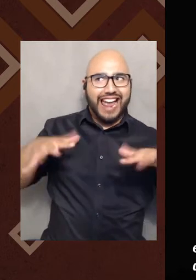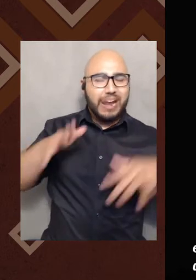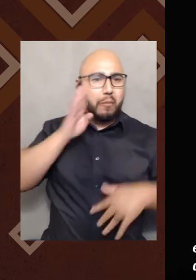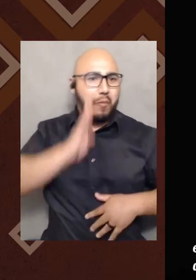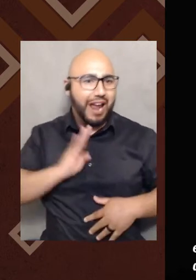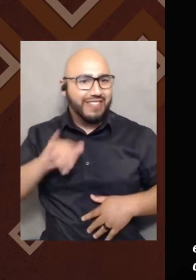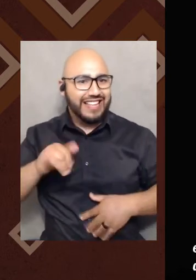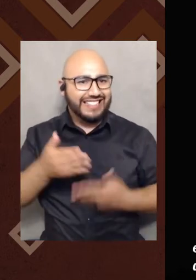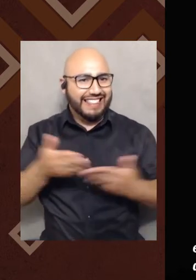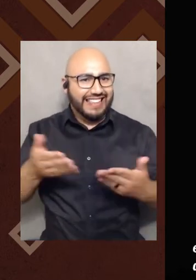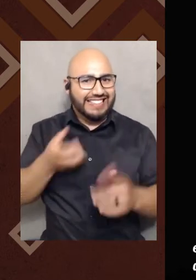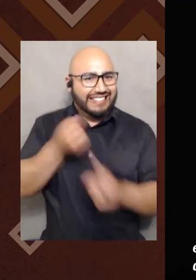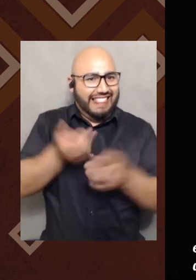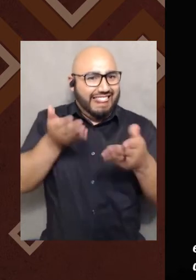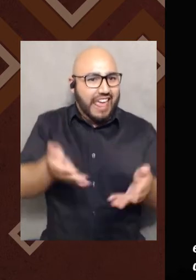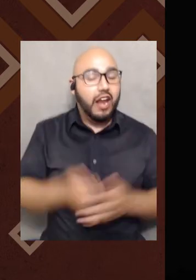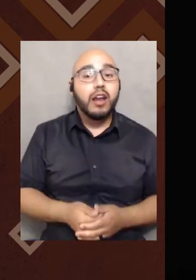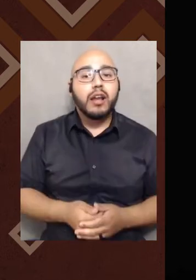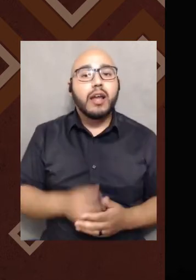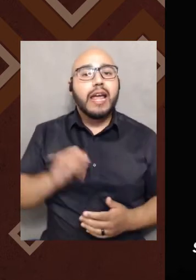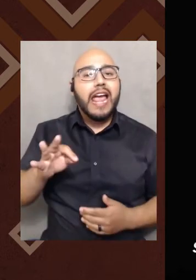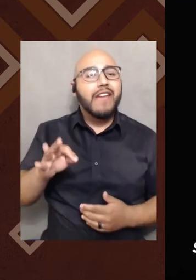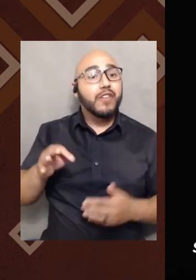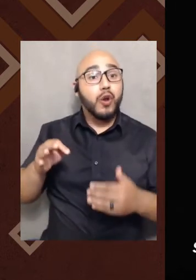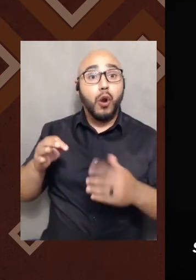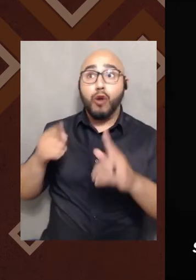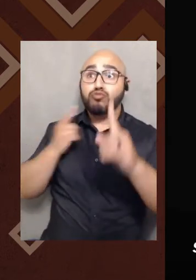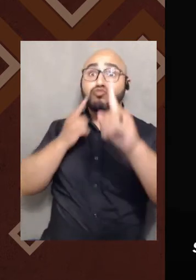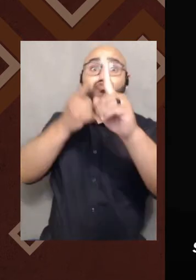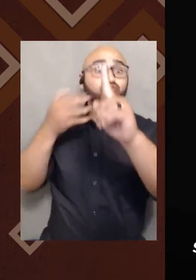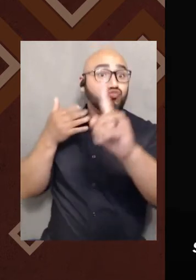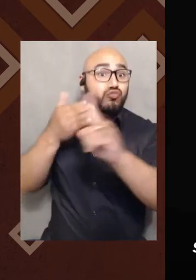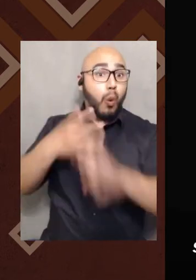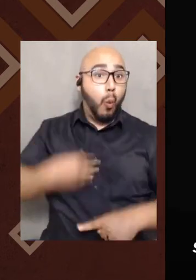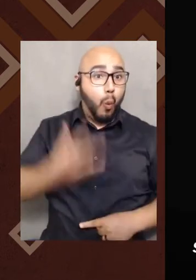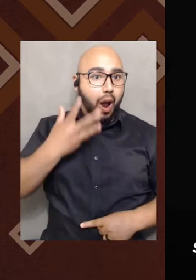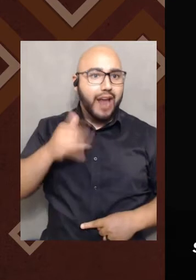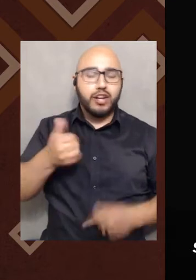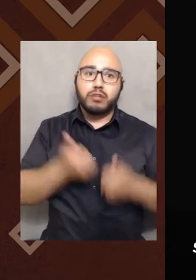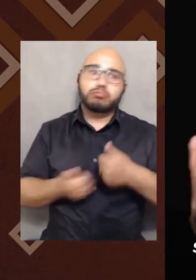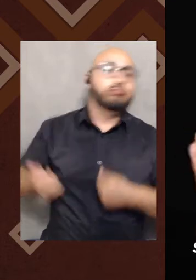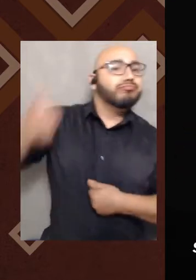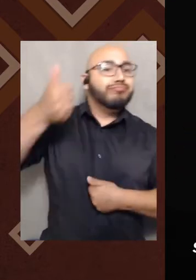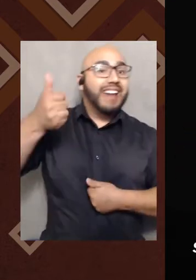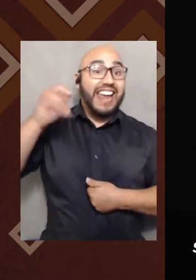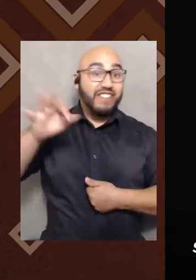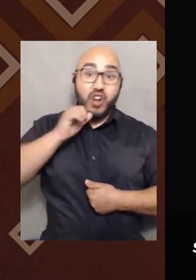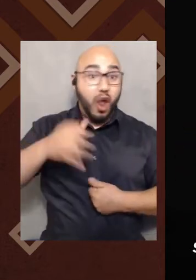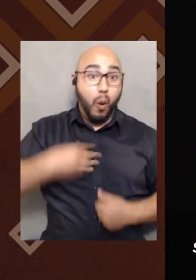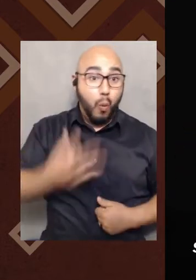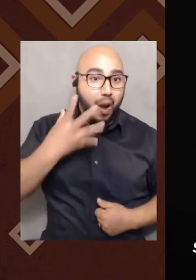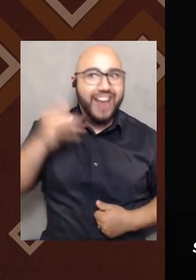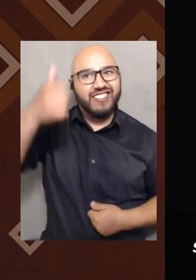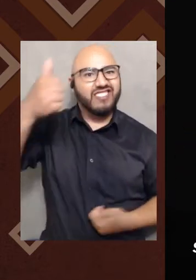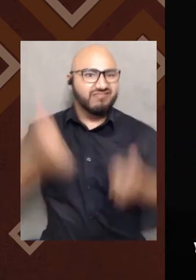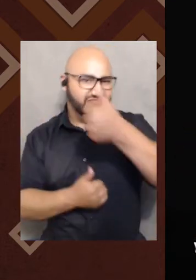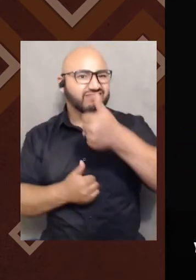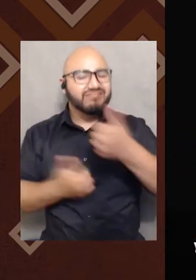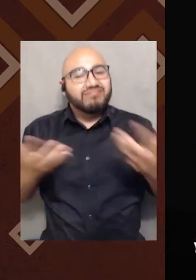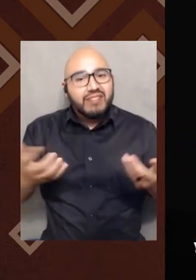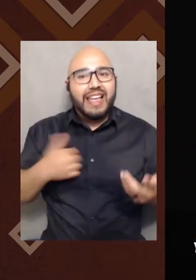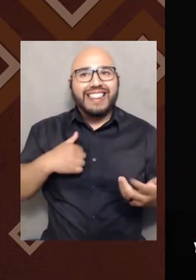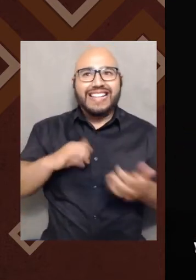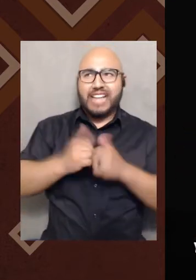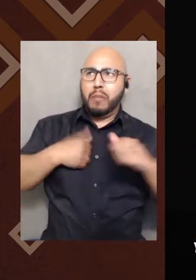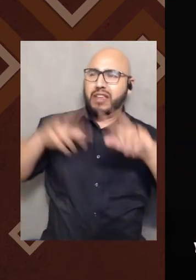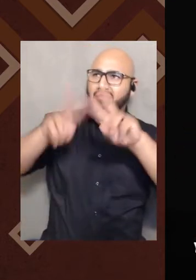kind of brown and this is kind of, like, a thing that's there. If you are closer to being white, you are supreme. If you are not, you are less than. And to me,